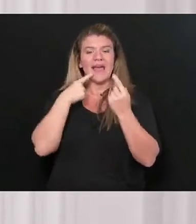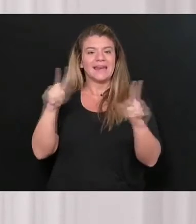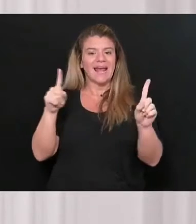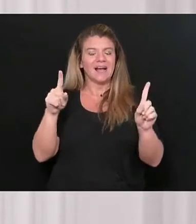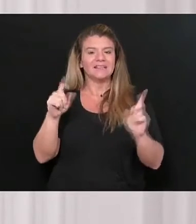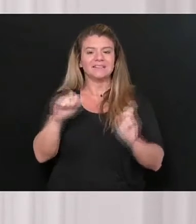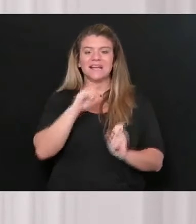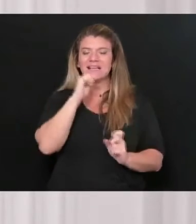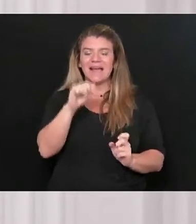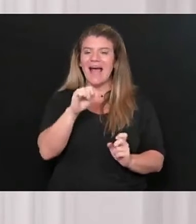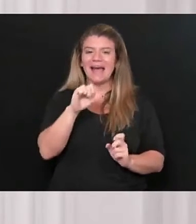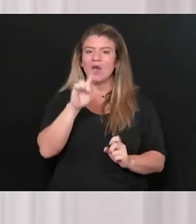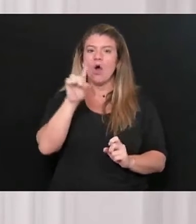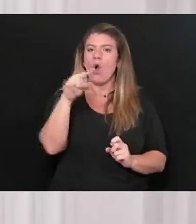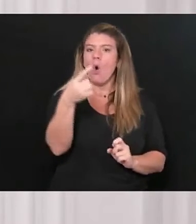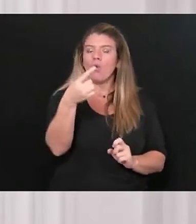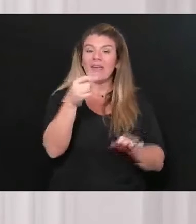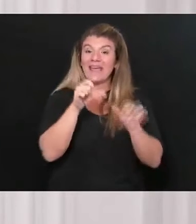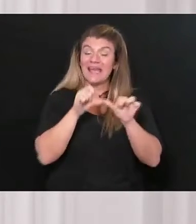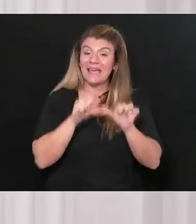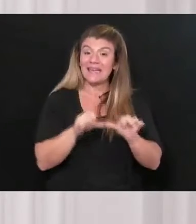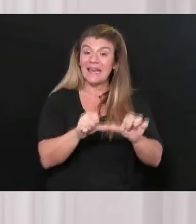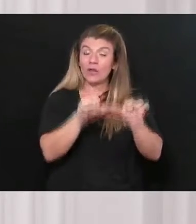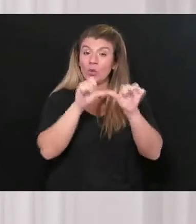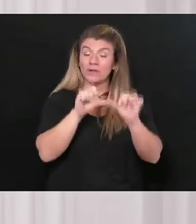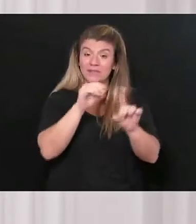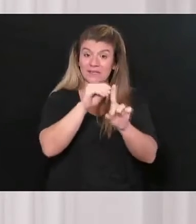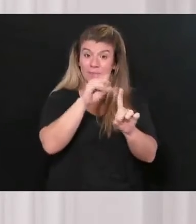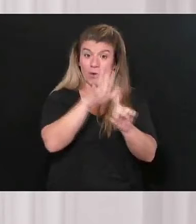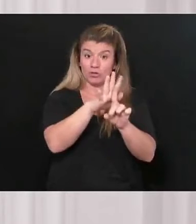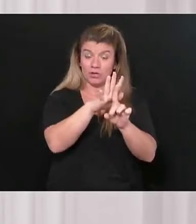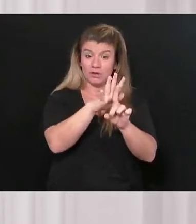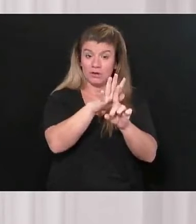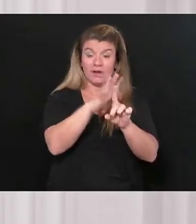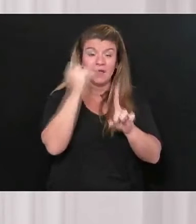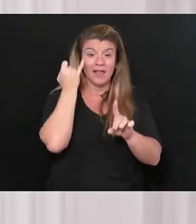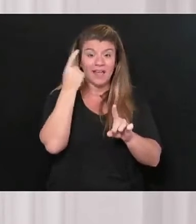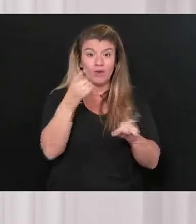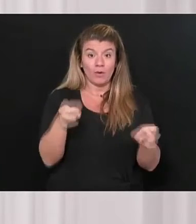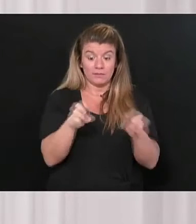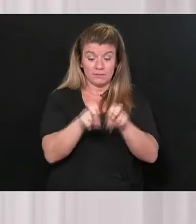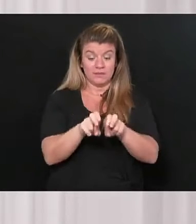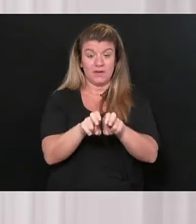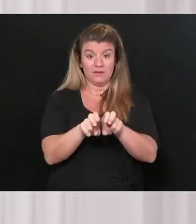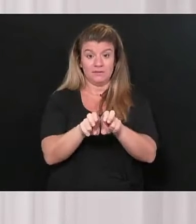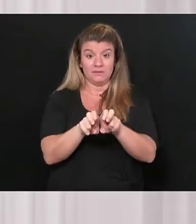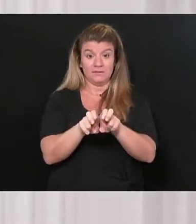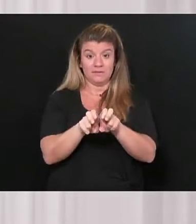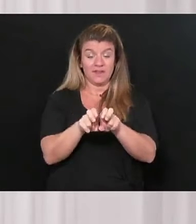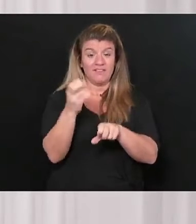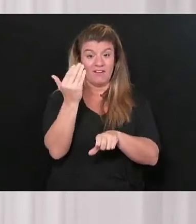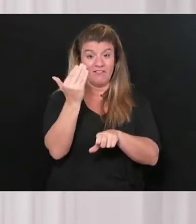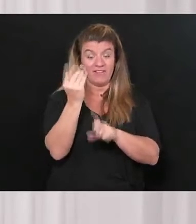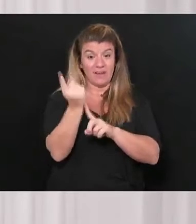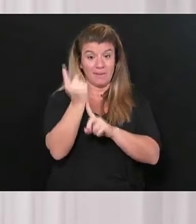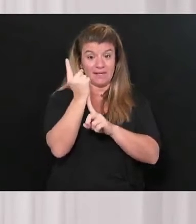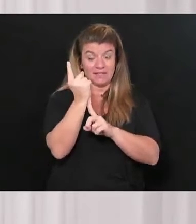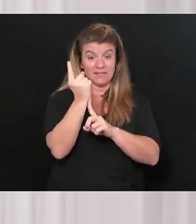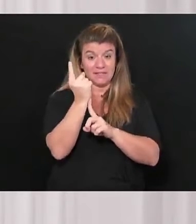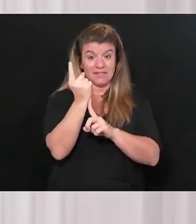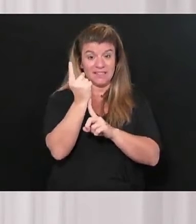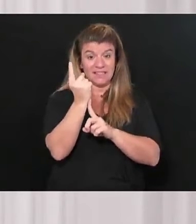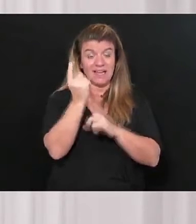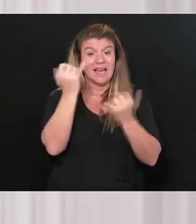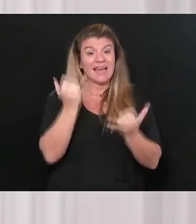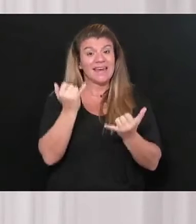just a continuous exposure to somebody sitting six feet or less away from you for 15 minutes. It's a